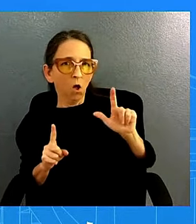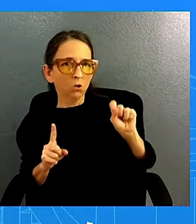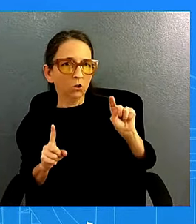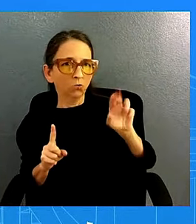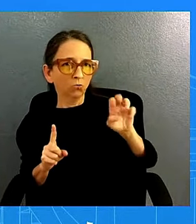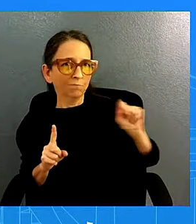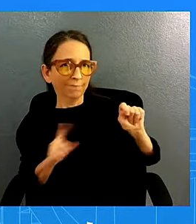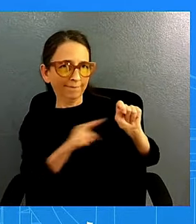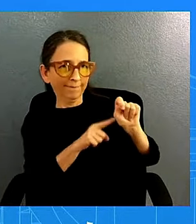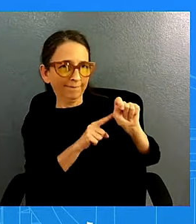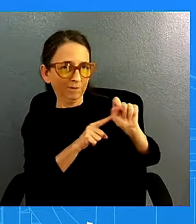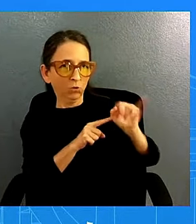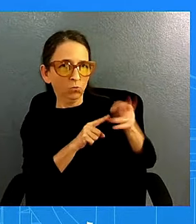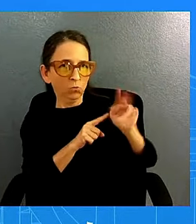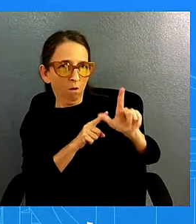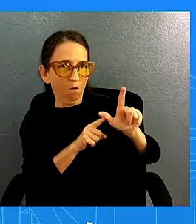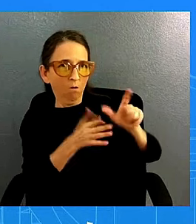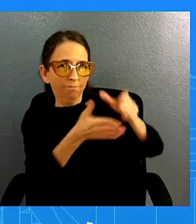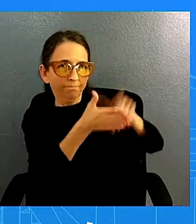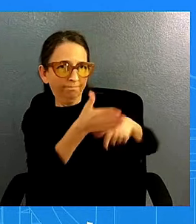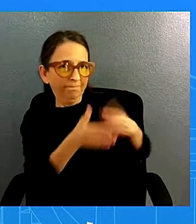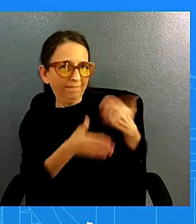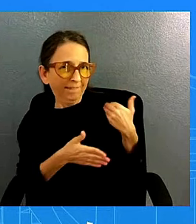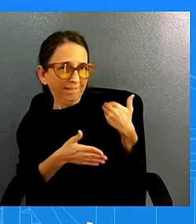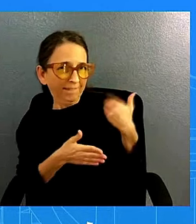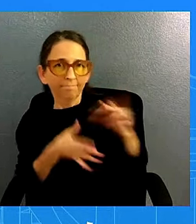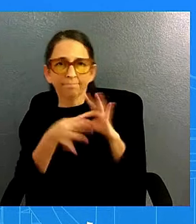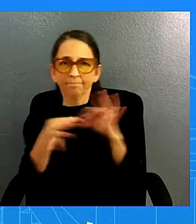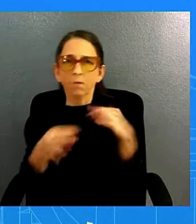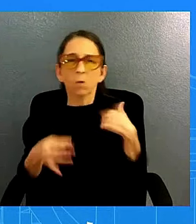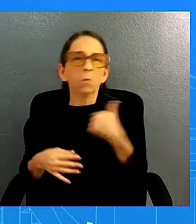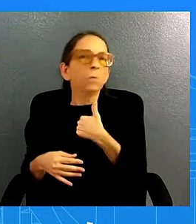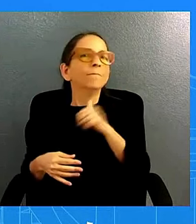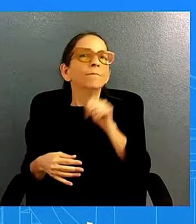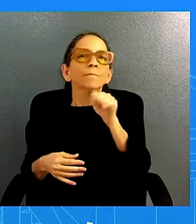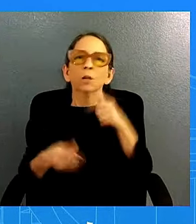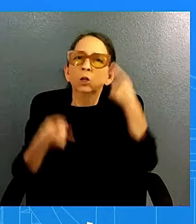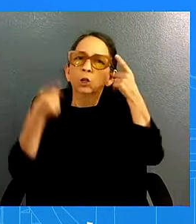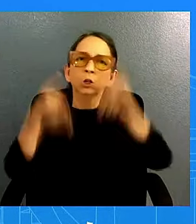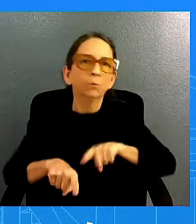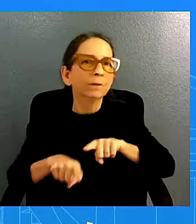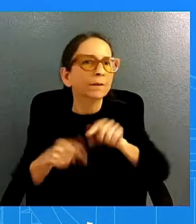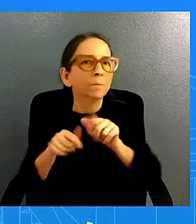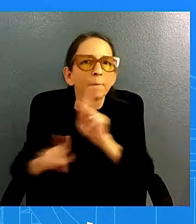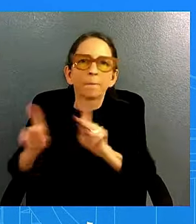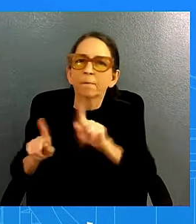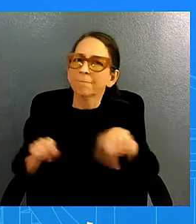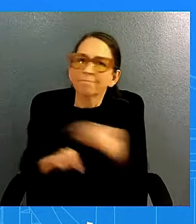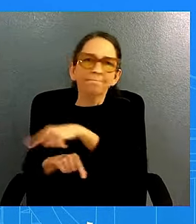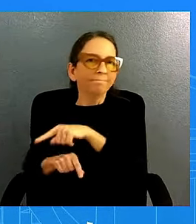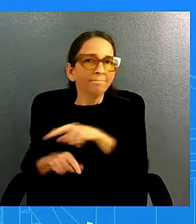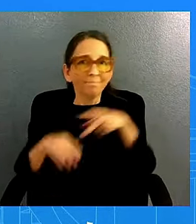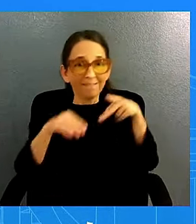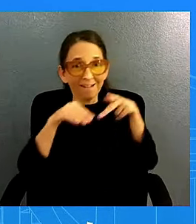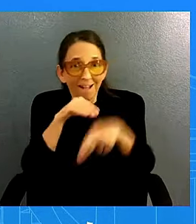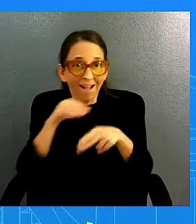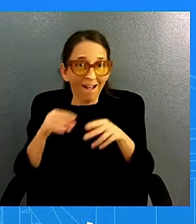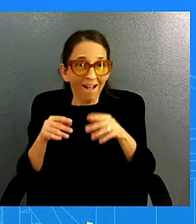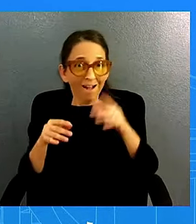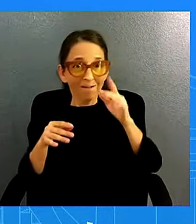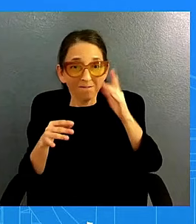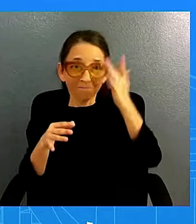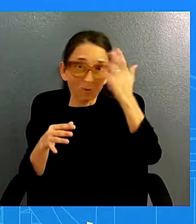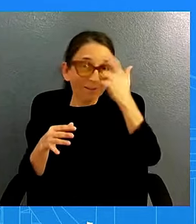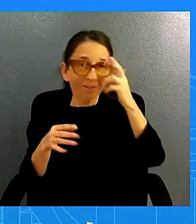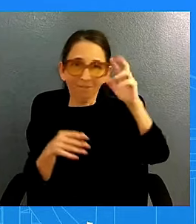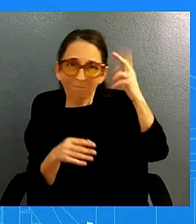quote we don't agree with those who say a cut in rates this week is political or intended to help kamala harris now i